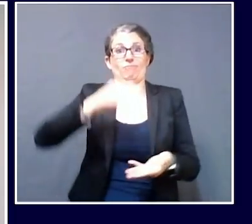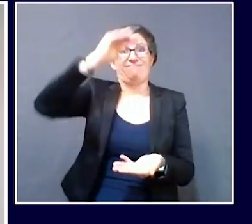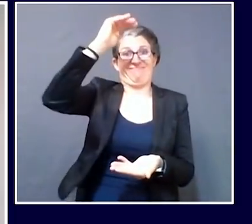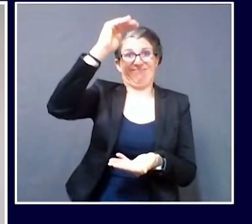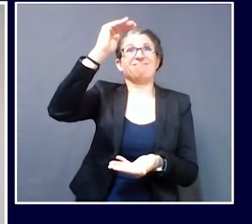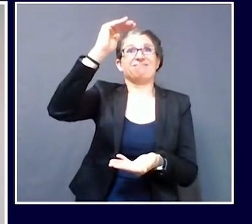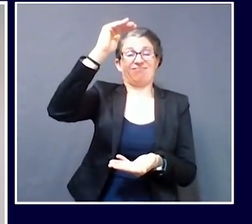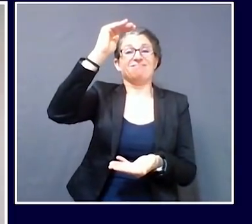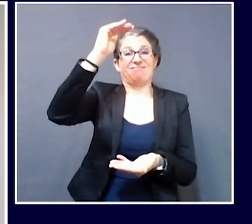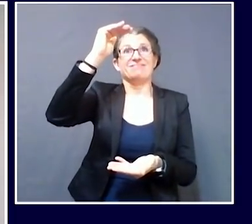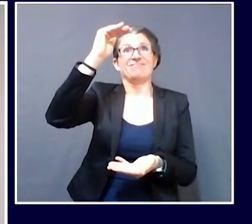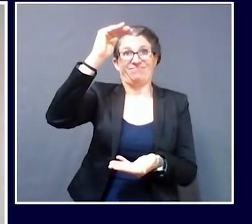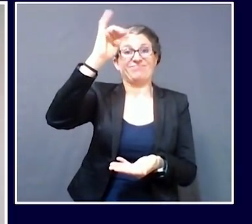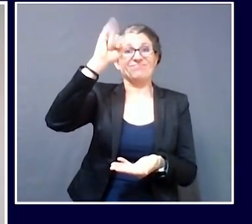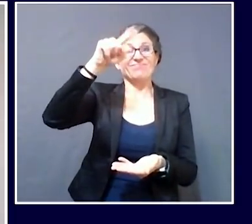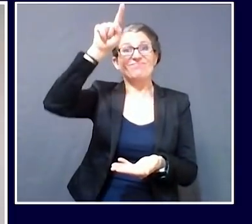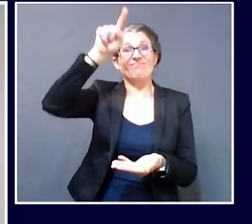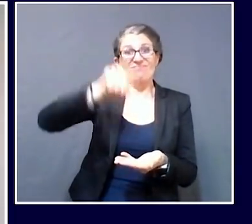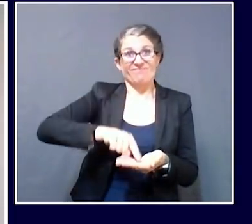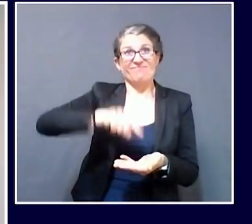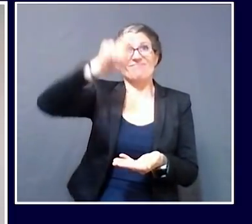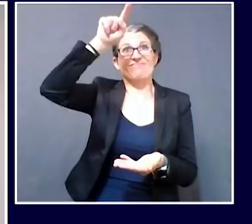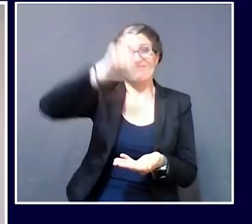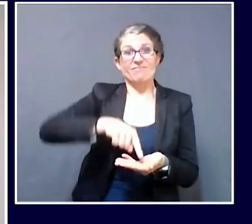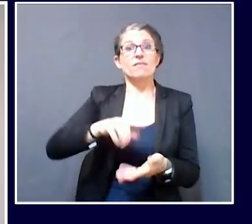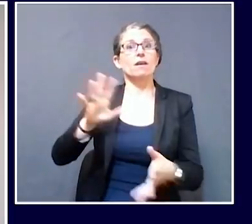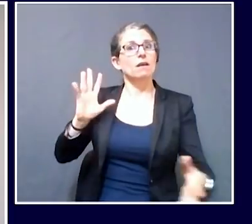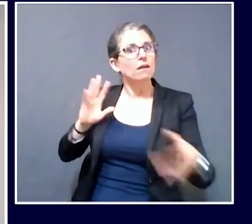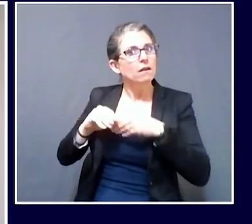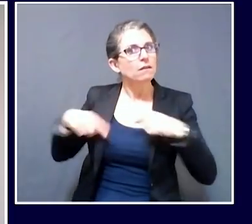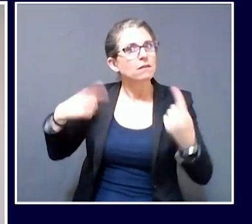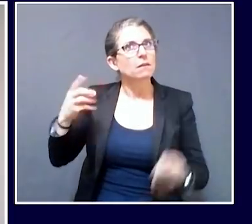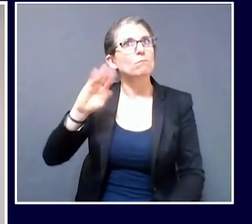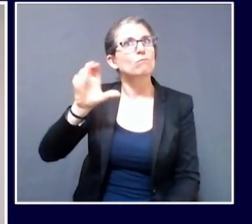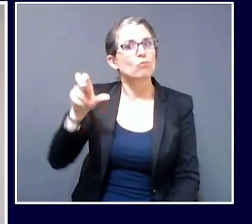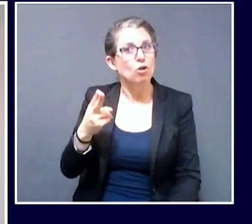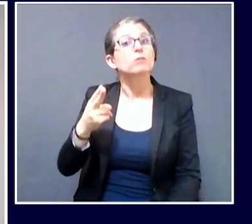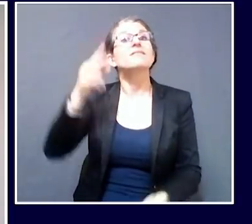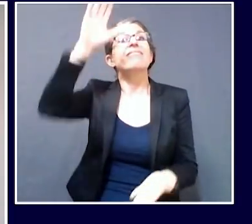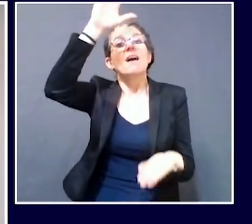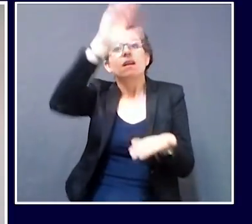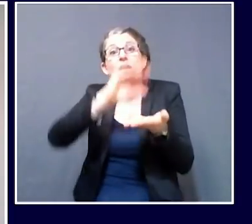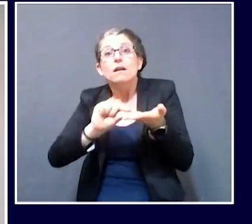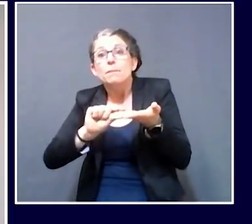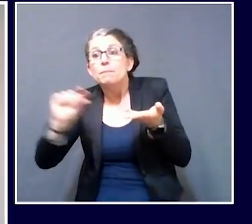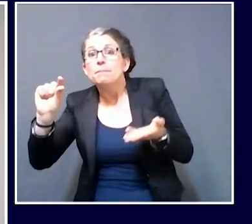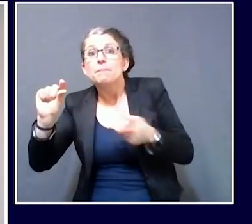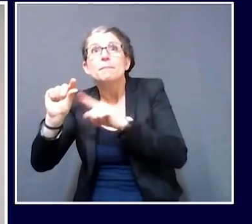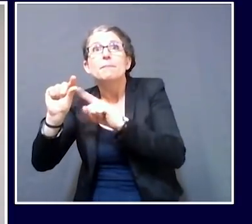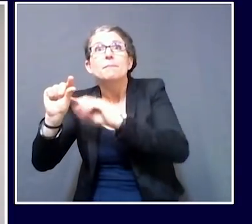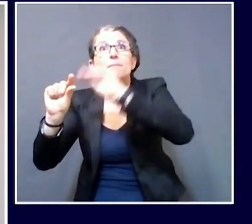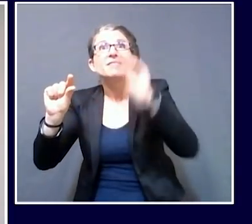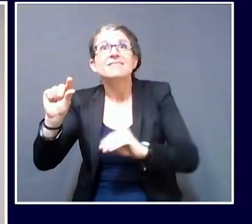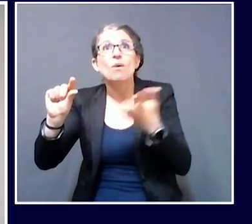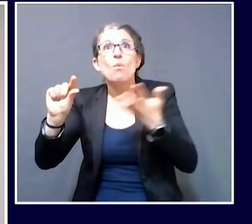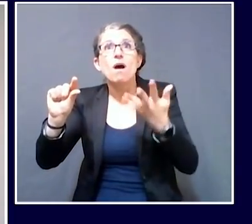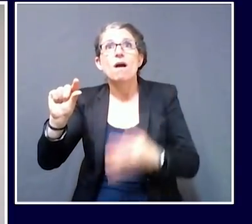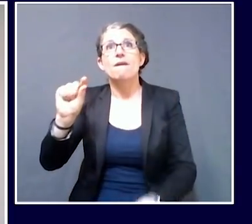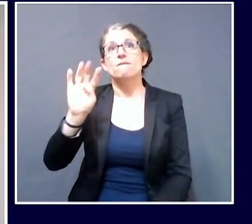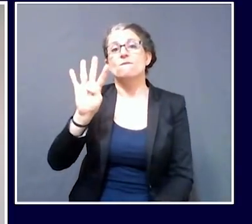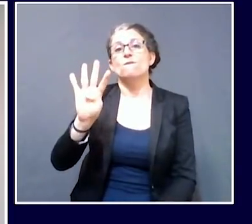across the state of Maine has continued to fall even further. Today, it stands at 4.73%.